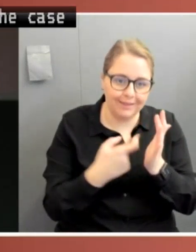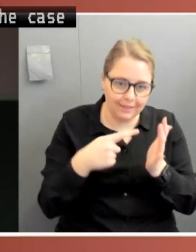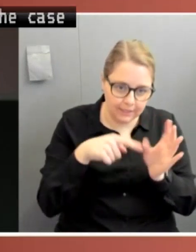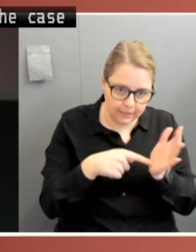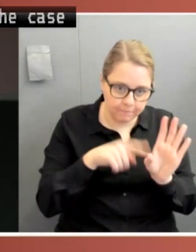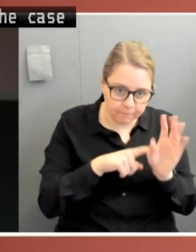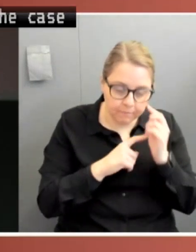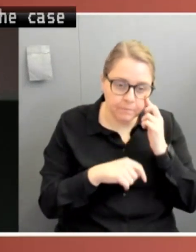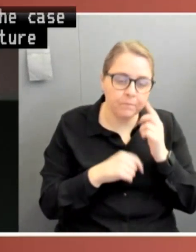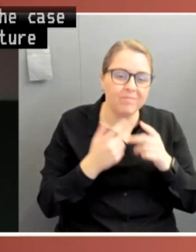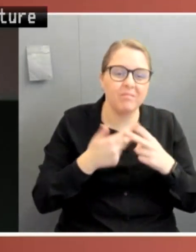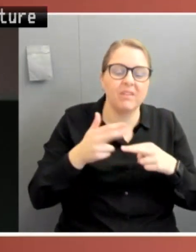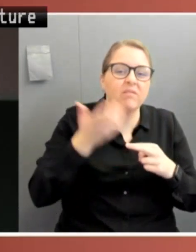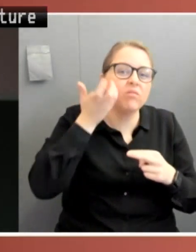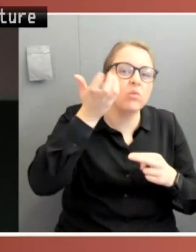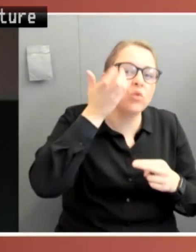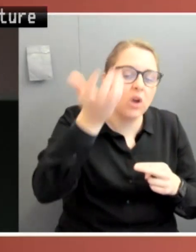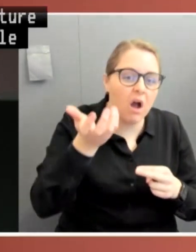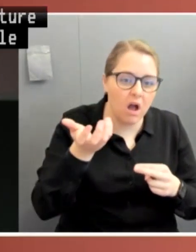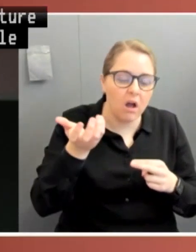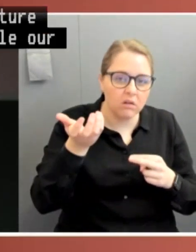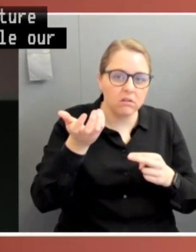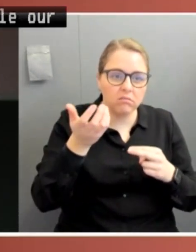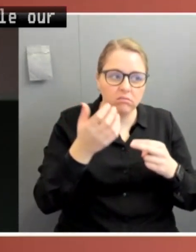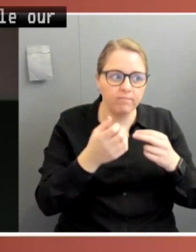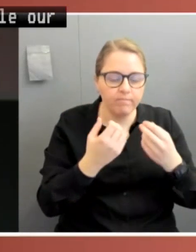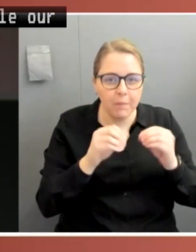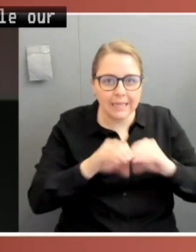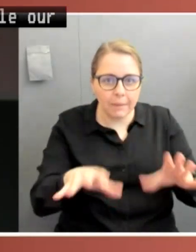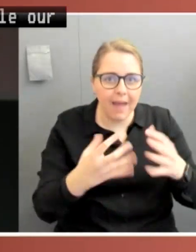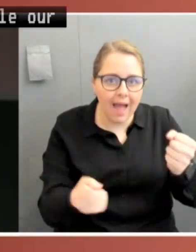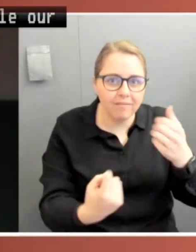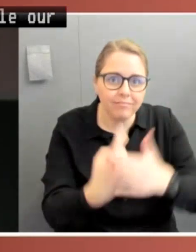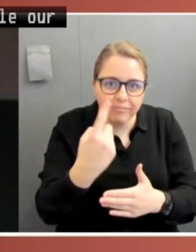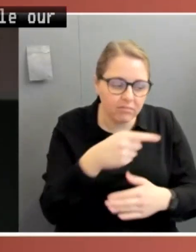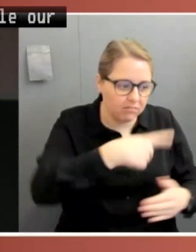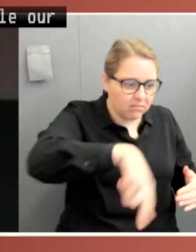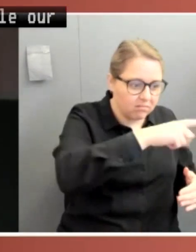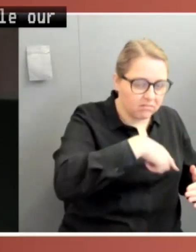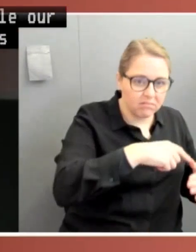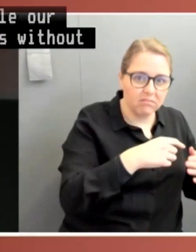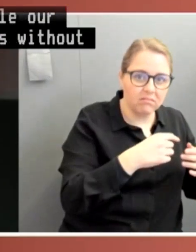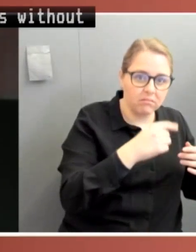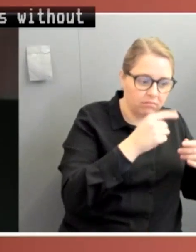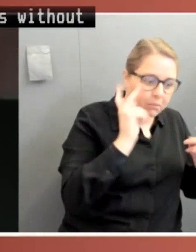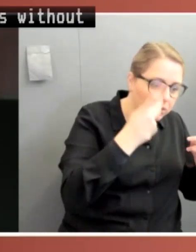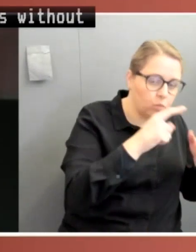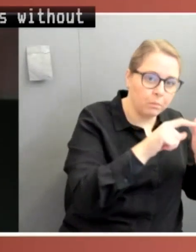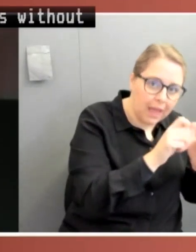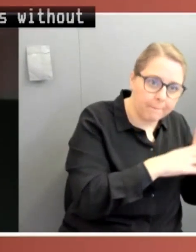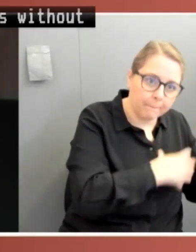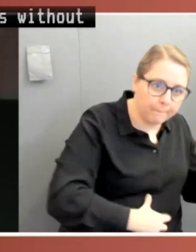our leaders can again make laws without appropriate scrutiny. The other area where we saw extreme behaviour,